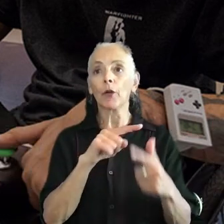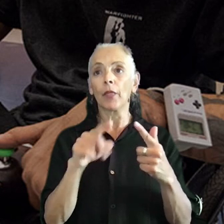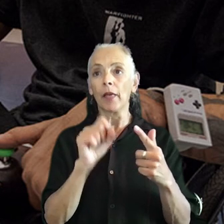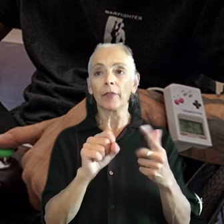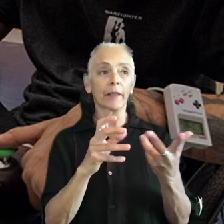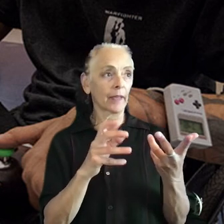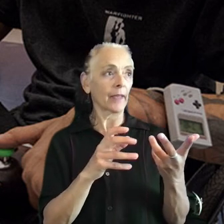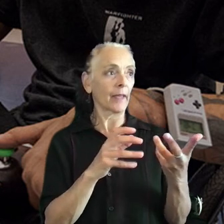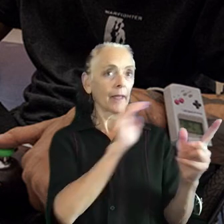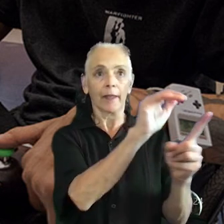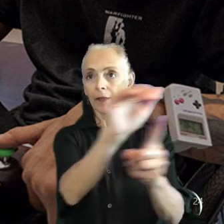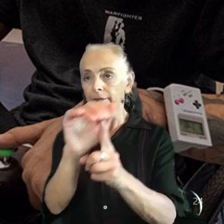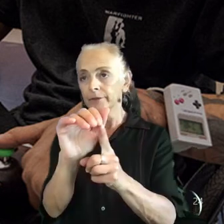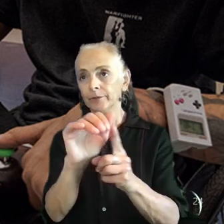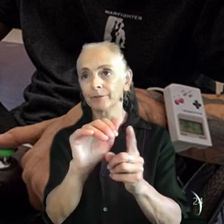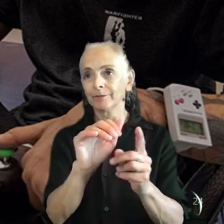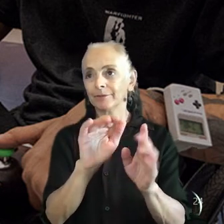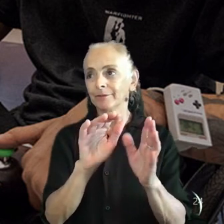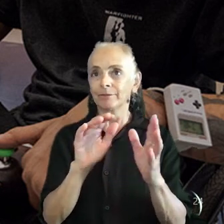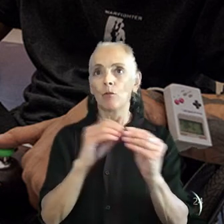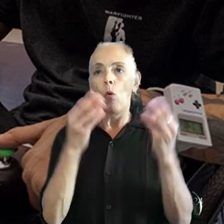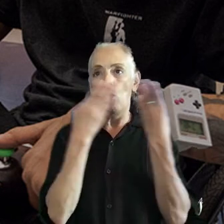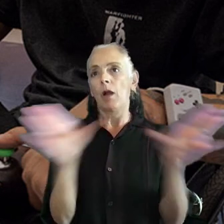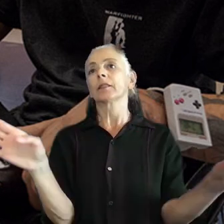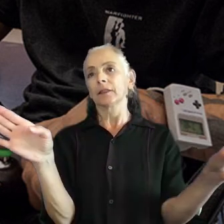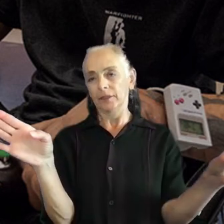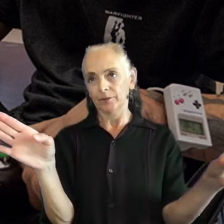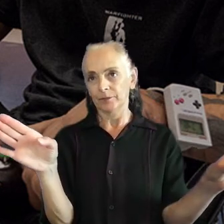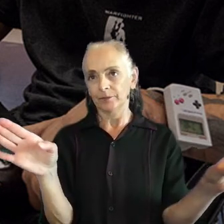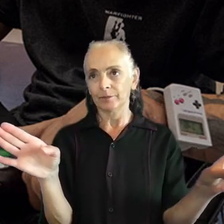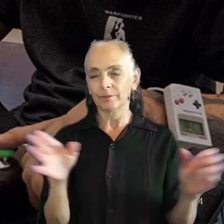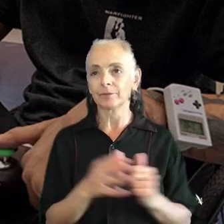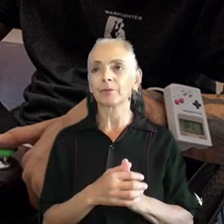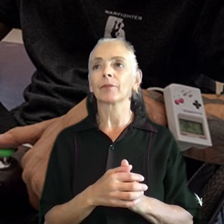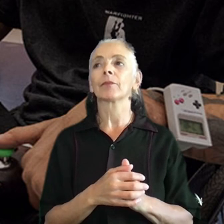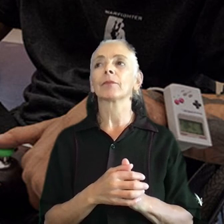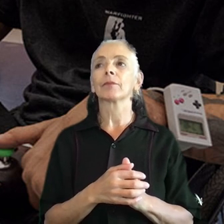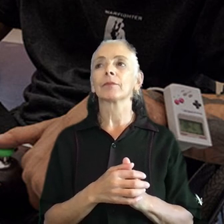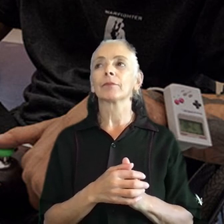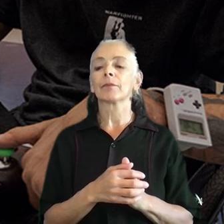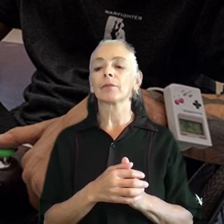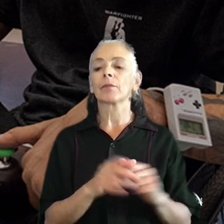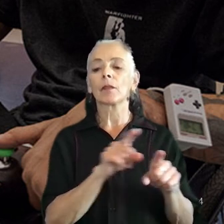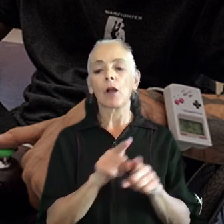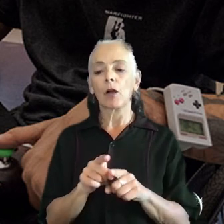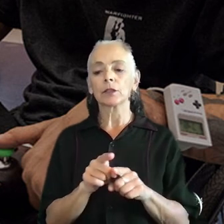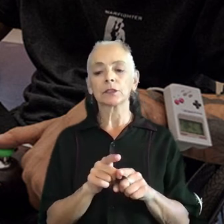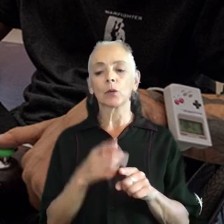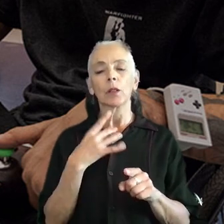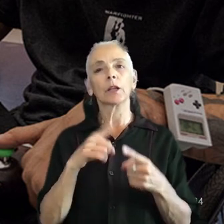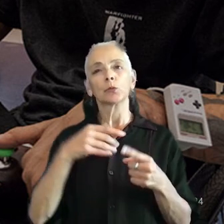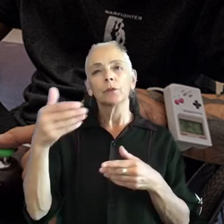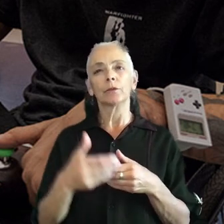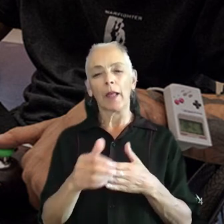accessibility in a much wider network. We also like to invite leads from the studio. We